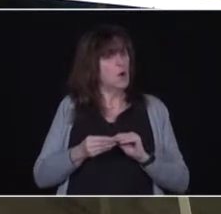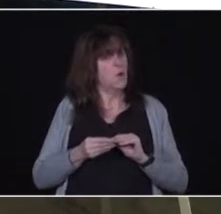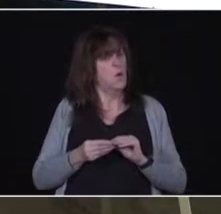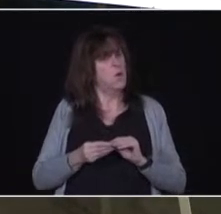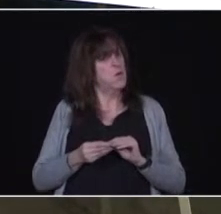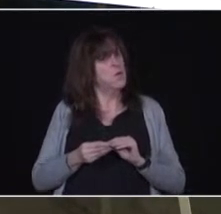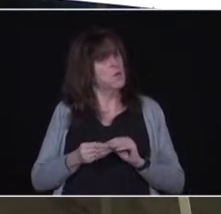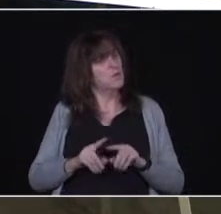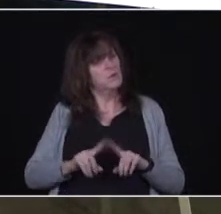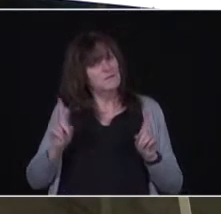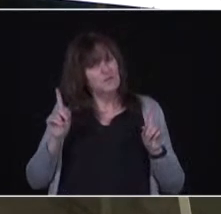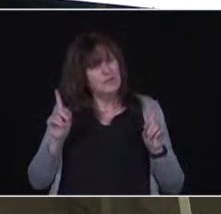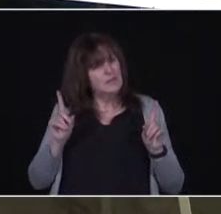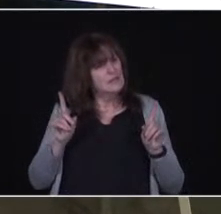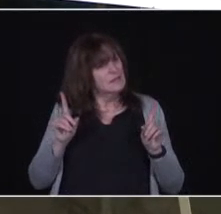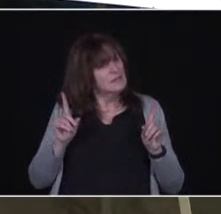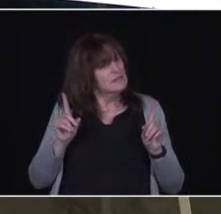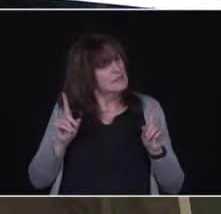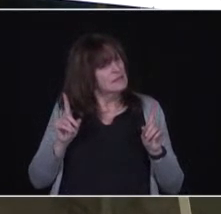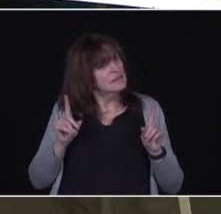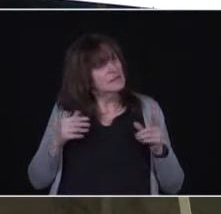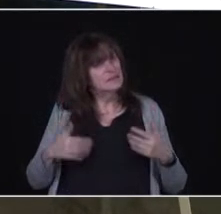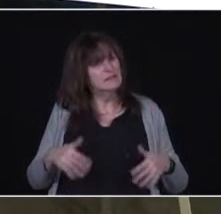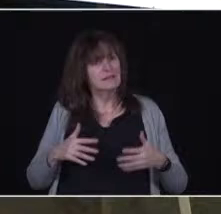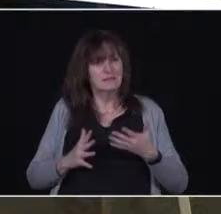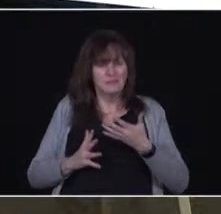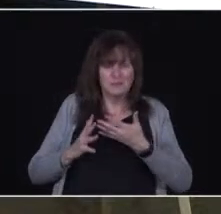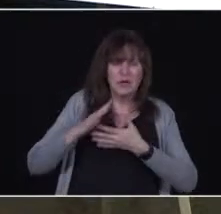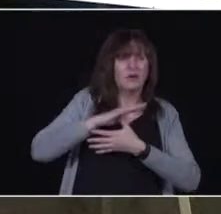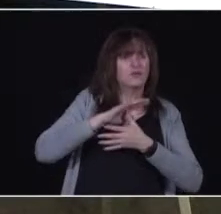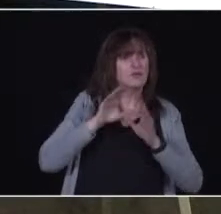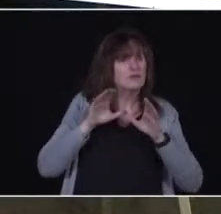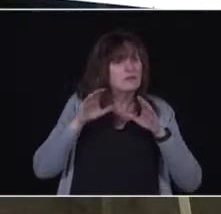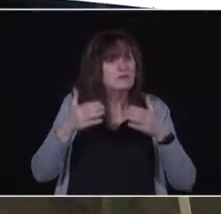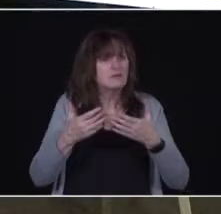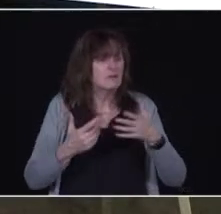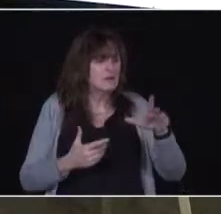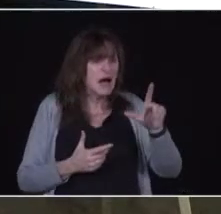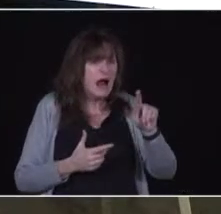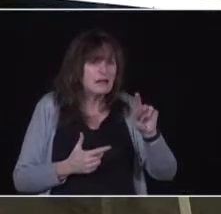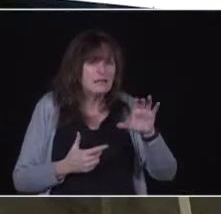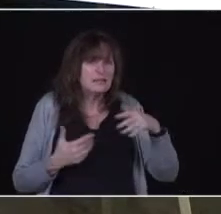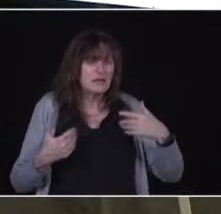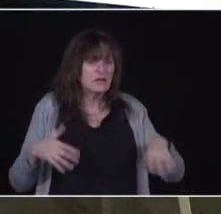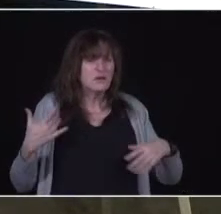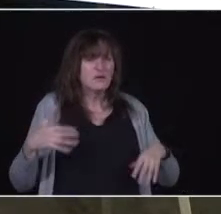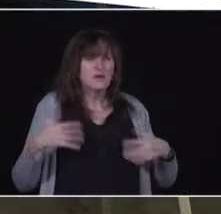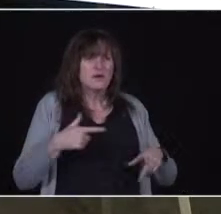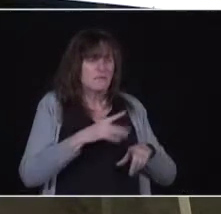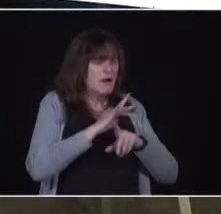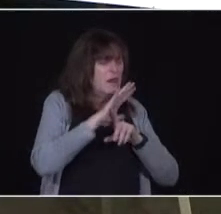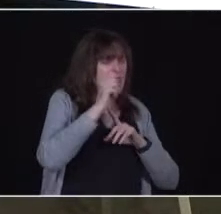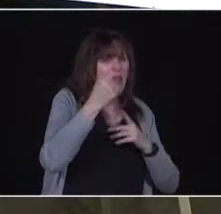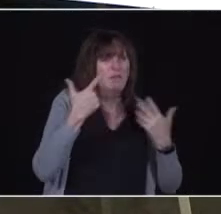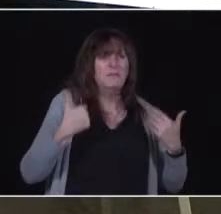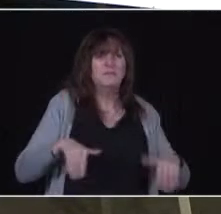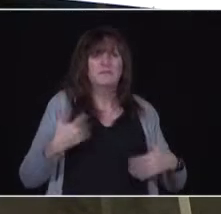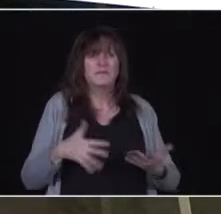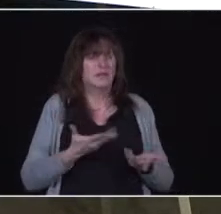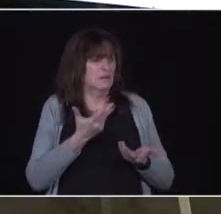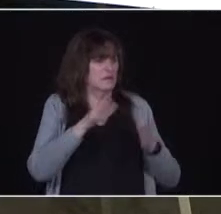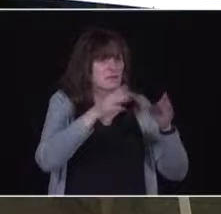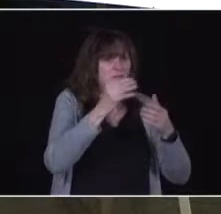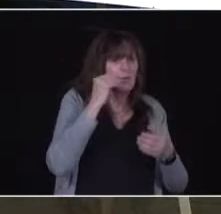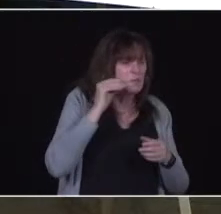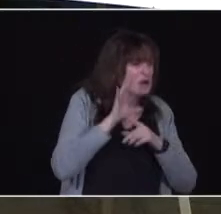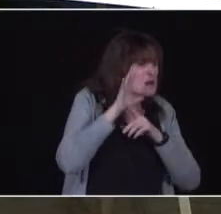the populations that you want to get there. The of long-term care homes and retirement homes. So we have not gotten to the 80-plus